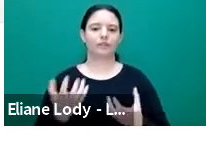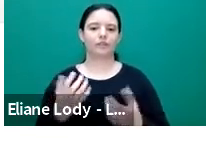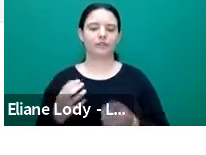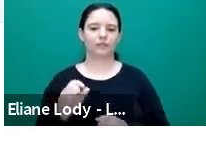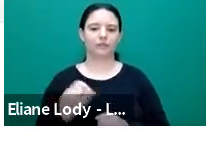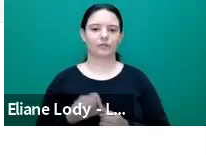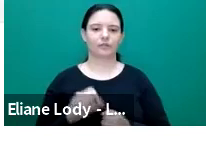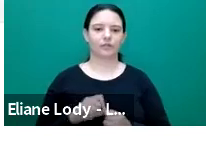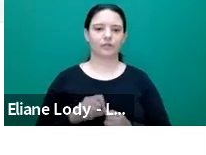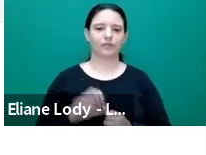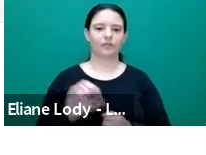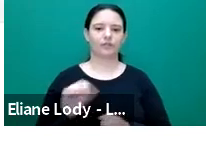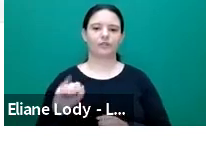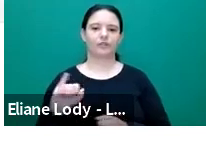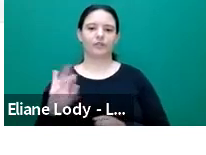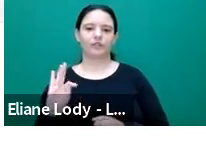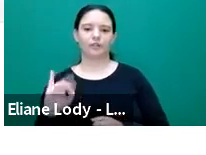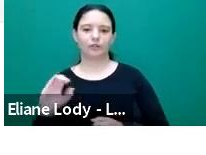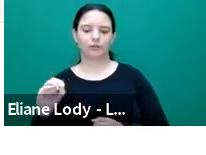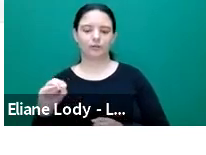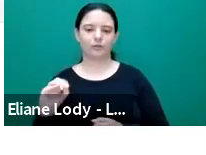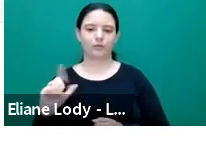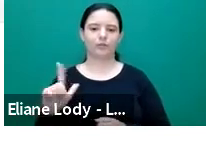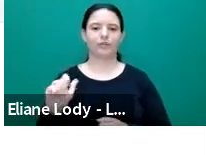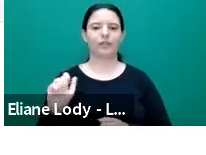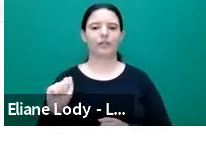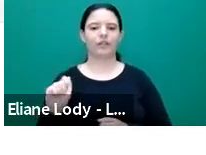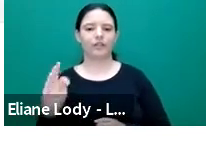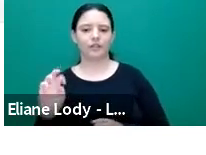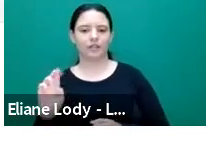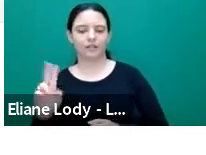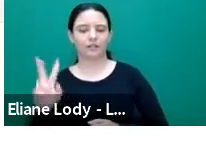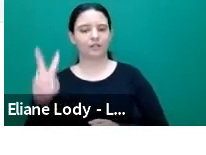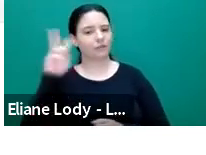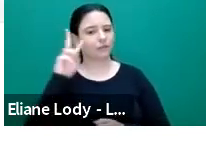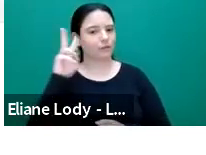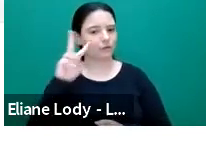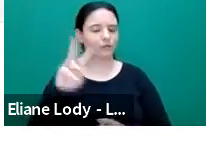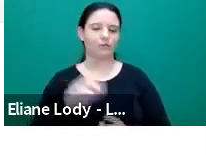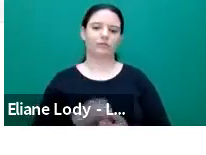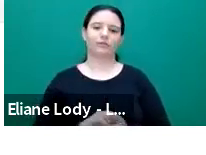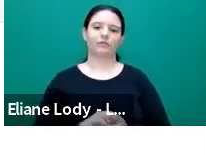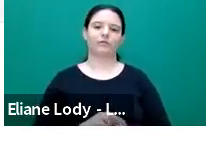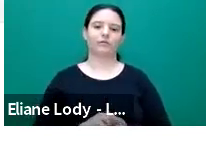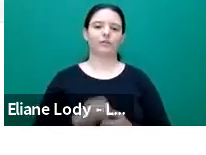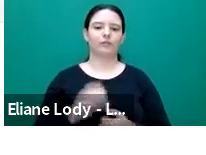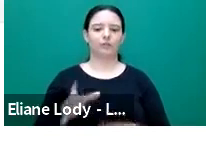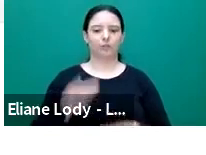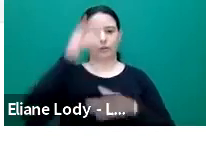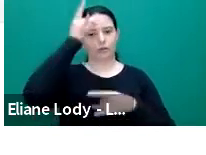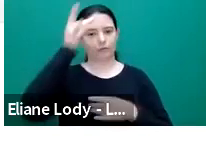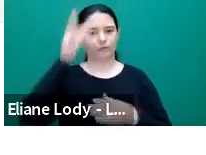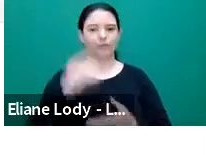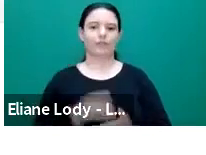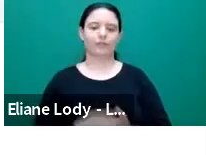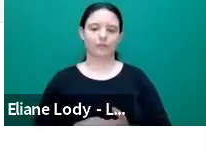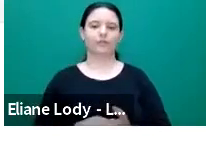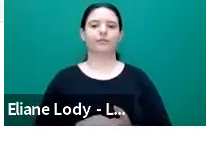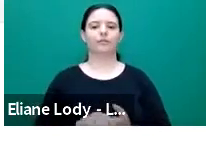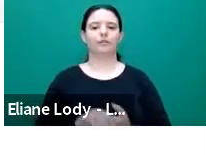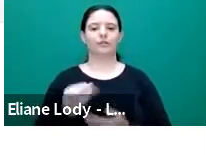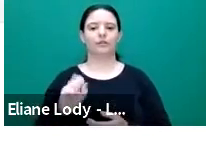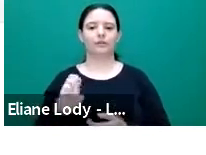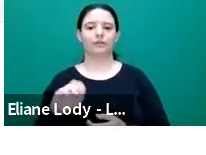and that title might change. And then Julie and I are also working with Andrea Olinger on a book now under contract at the Grutter.